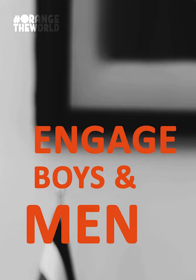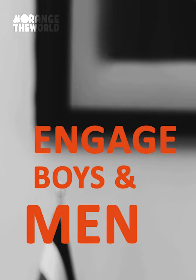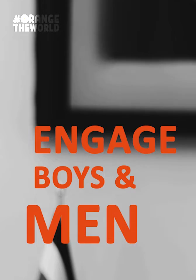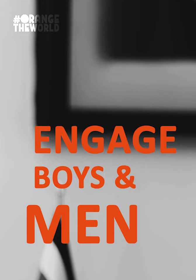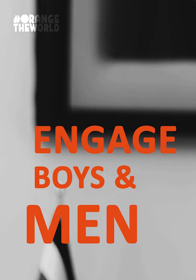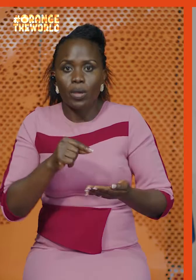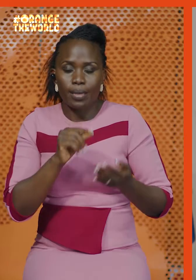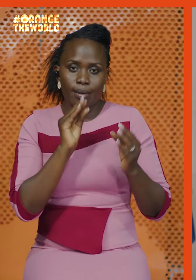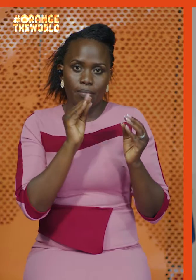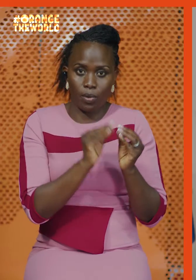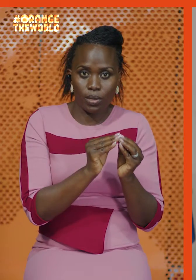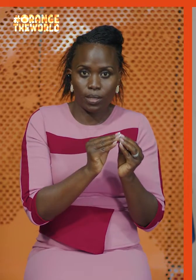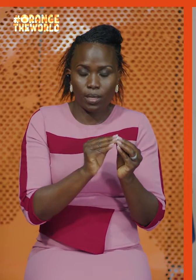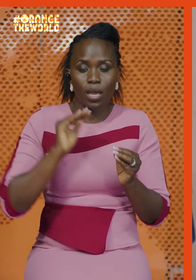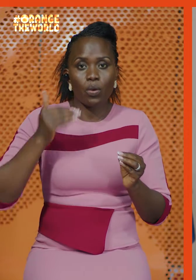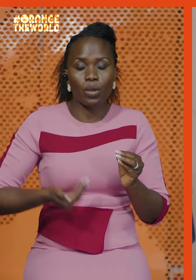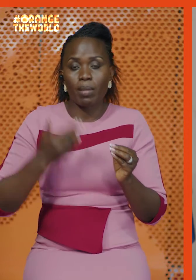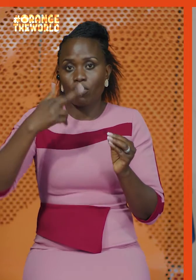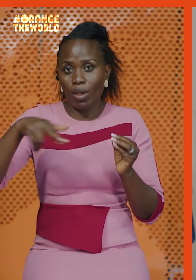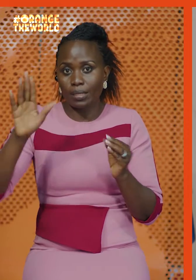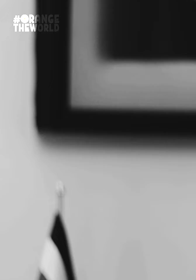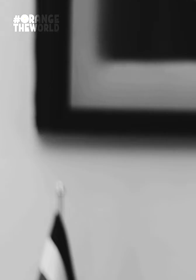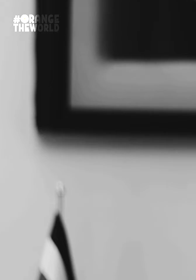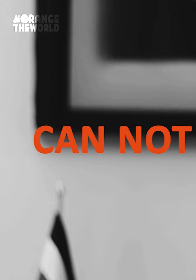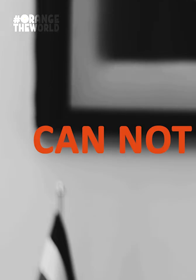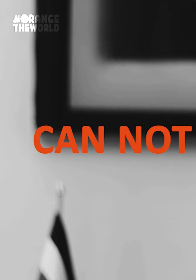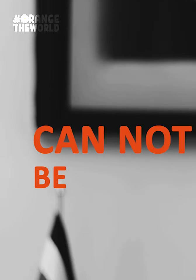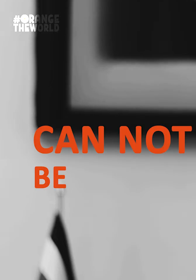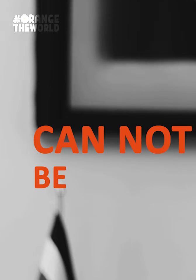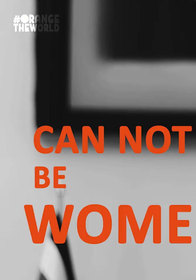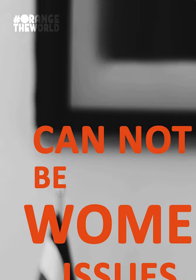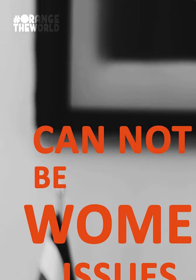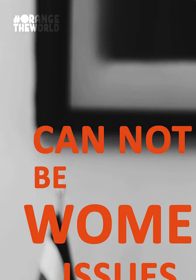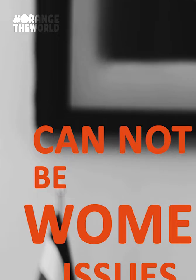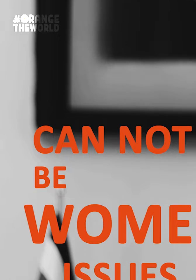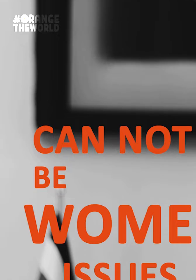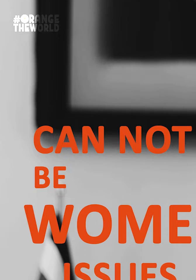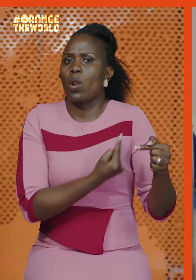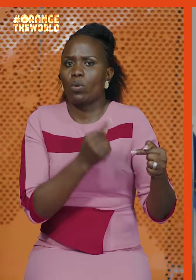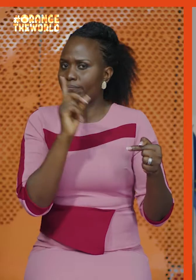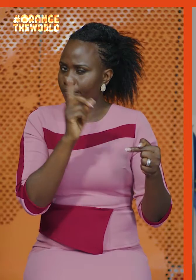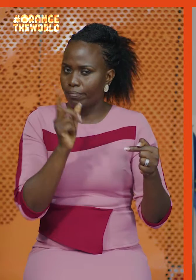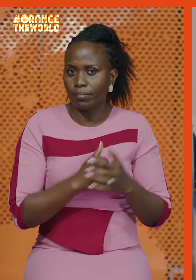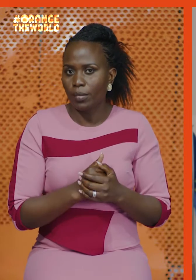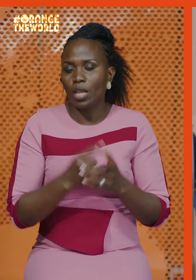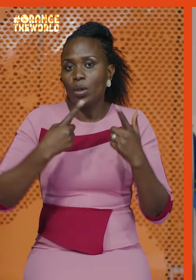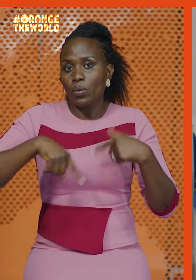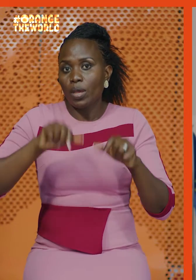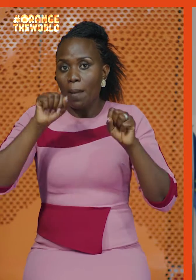and men. Women's rights and gender-based violence cannot only be a women's issues. We